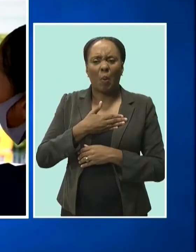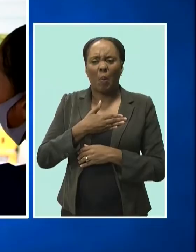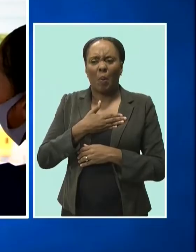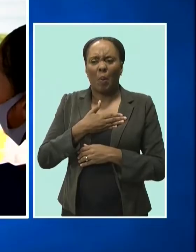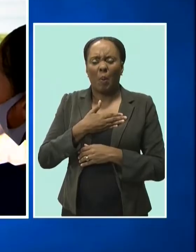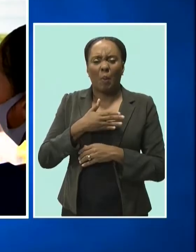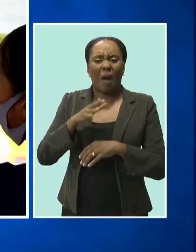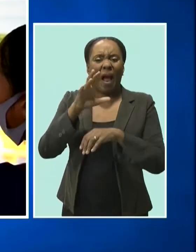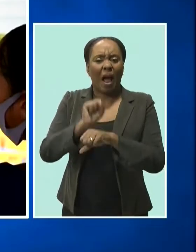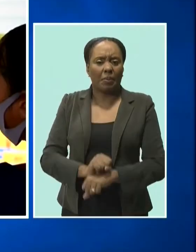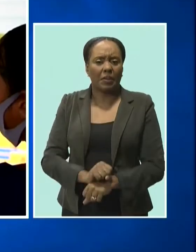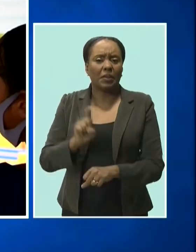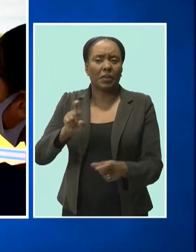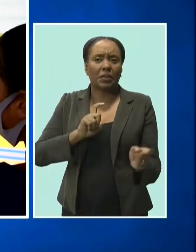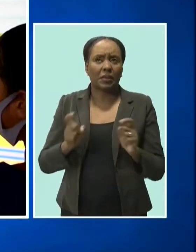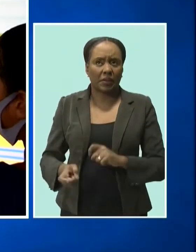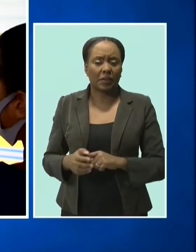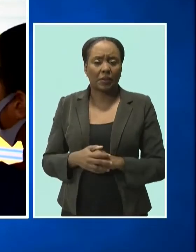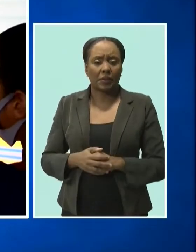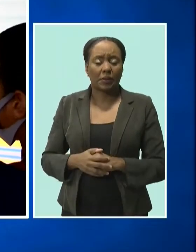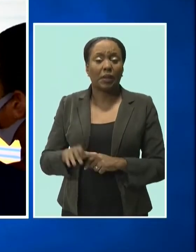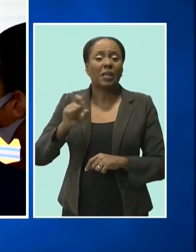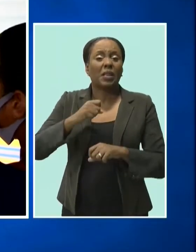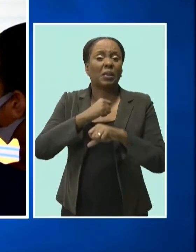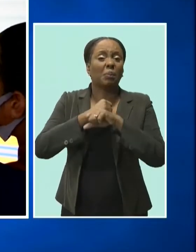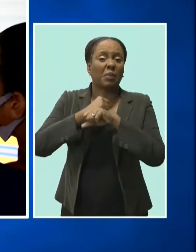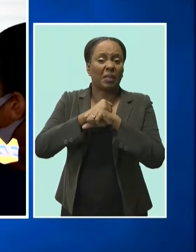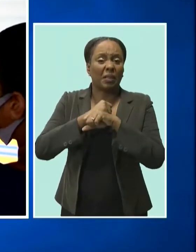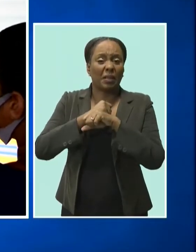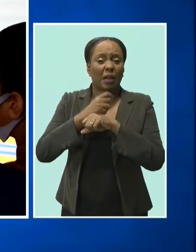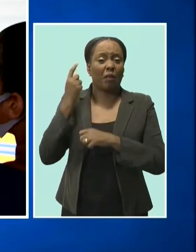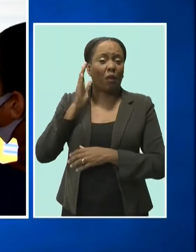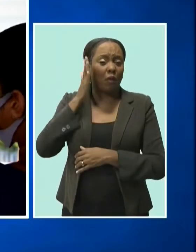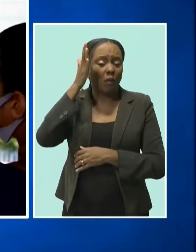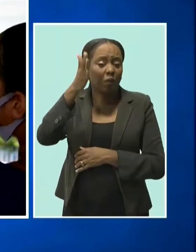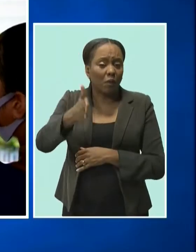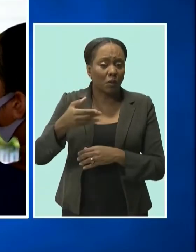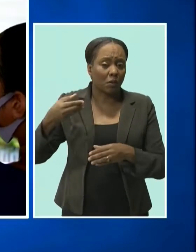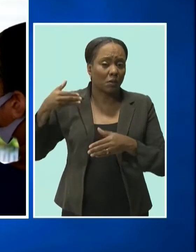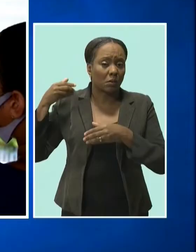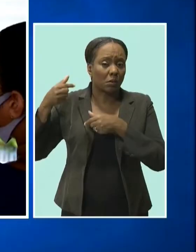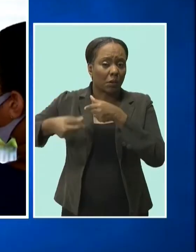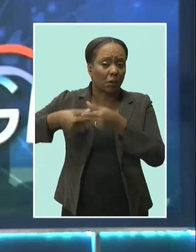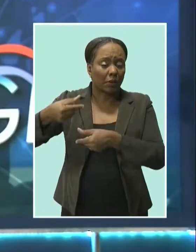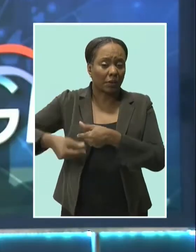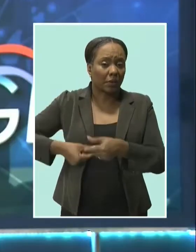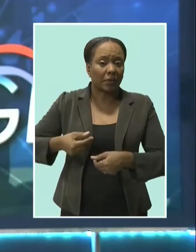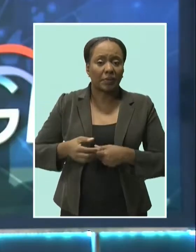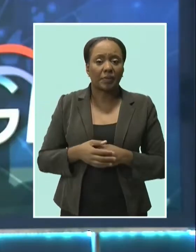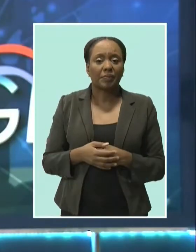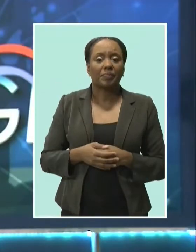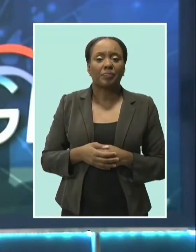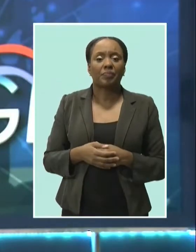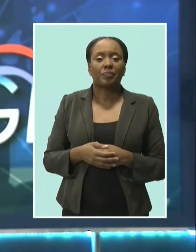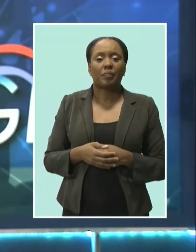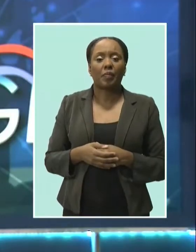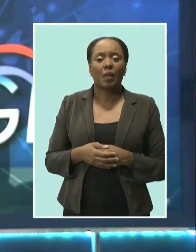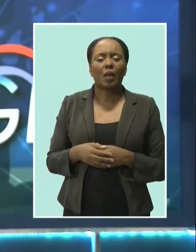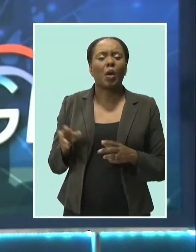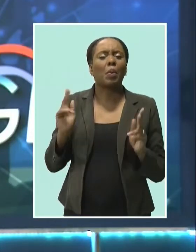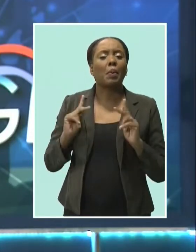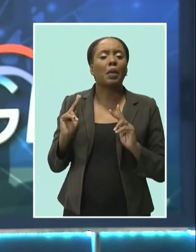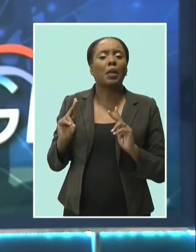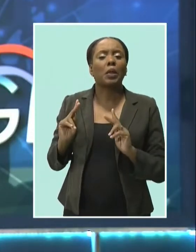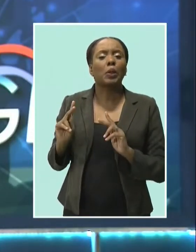preserve the industry for future generations. Crystal Hoyt, CBC News. Thanks, Crystal. The buzz